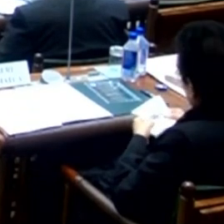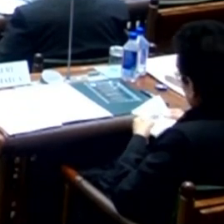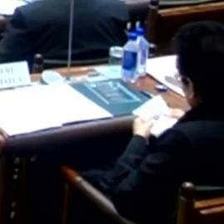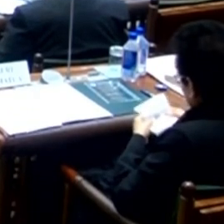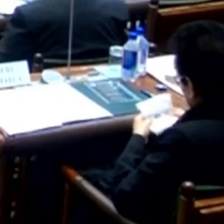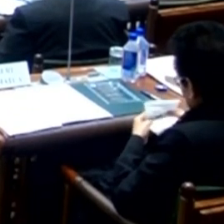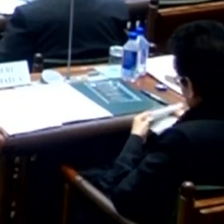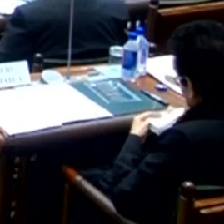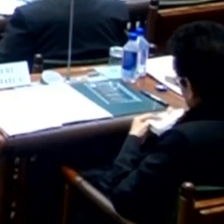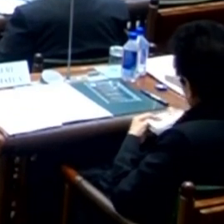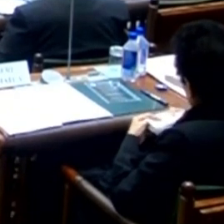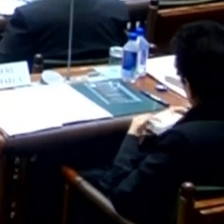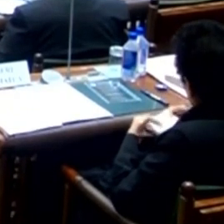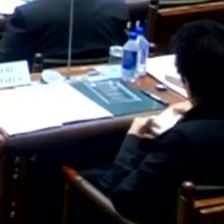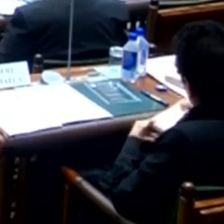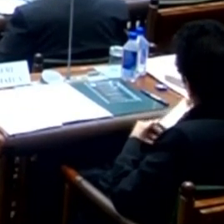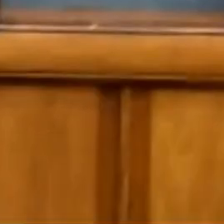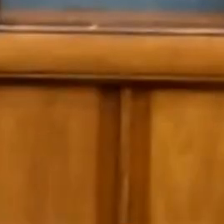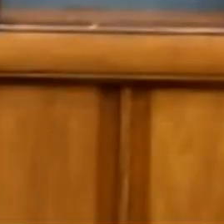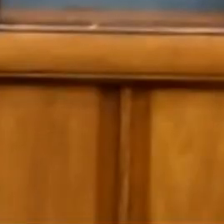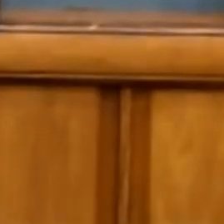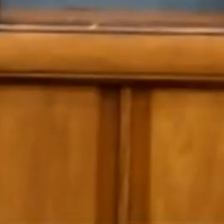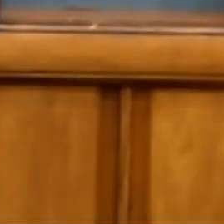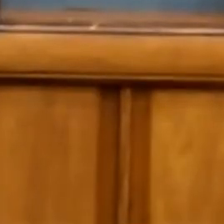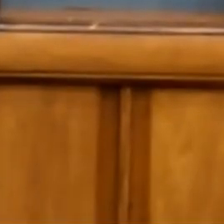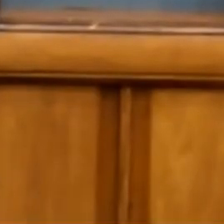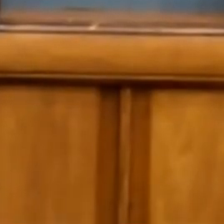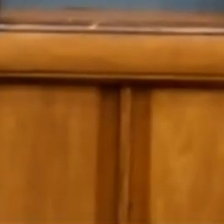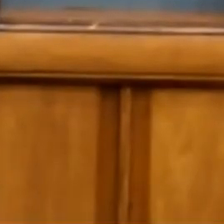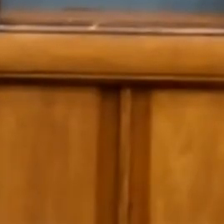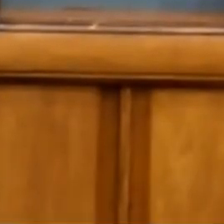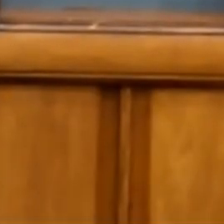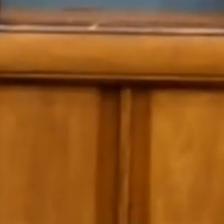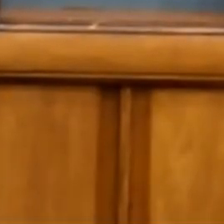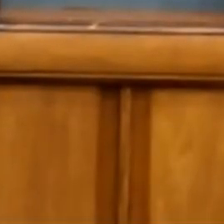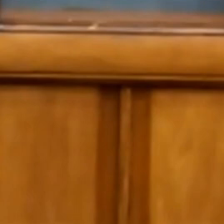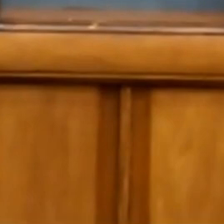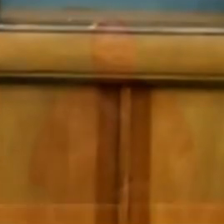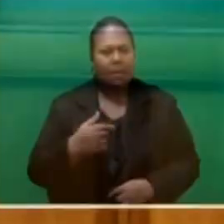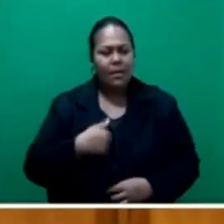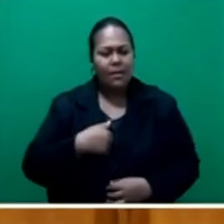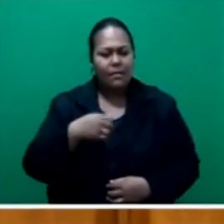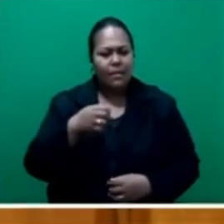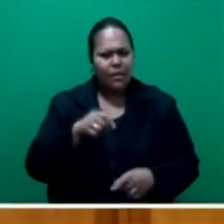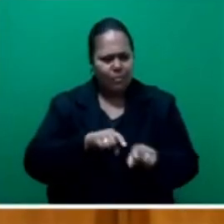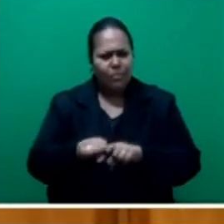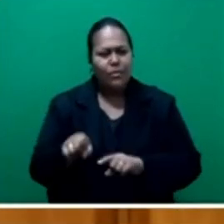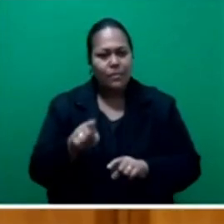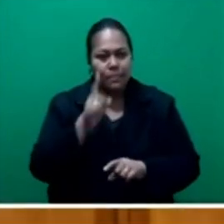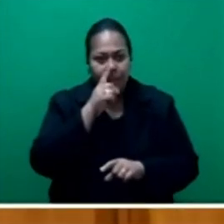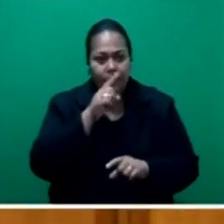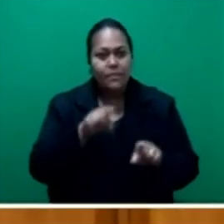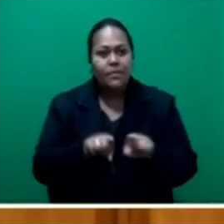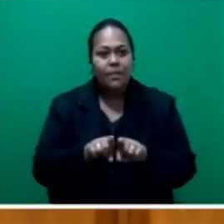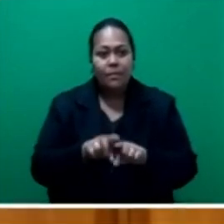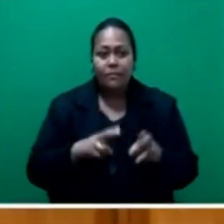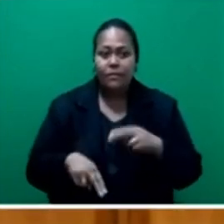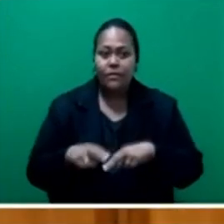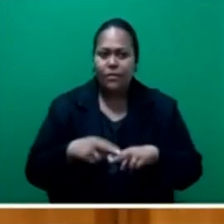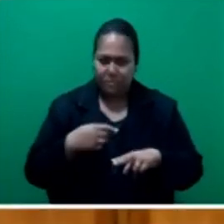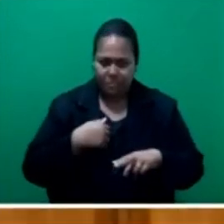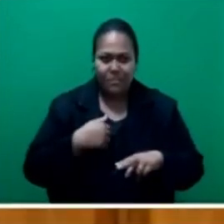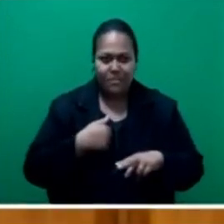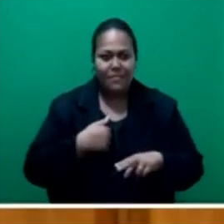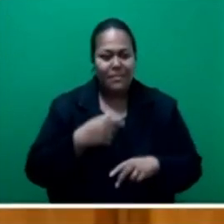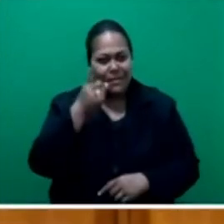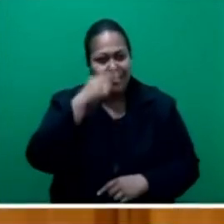business experience. But like most women in Fiji, I am reasonably good at multitasking, because I not